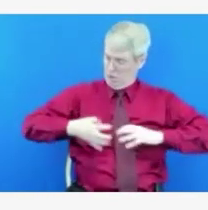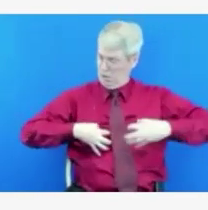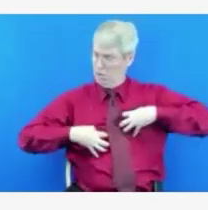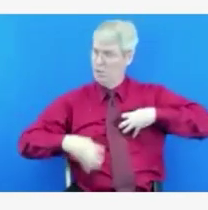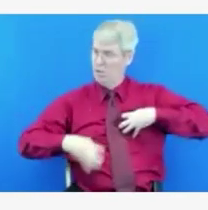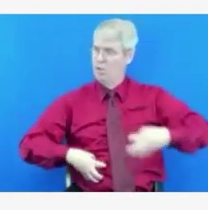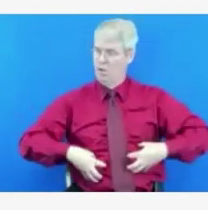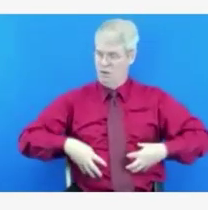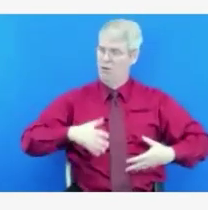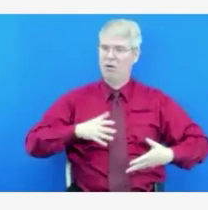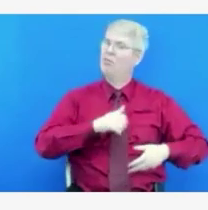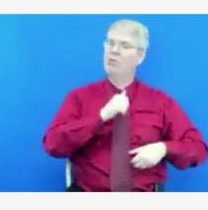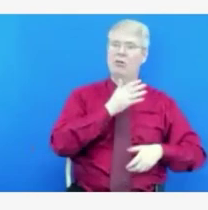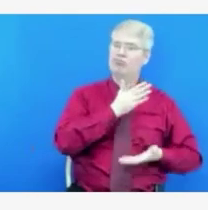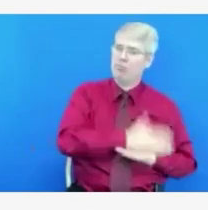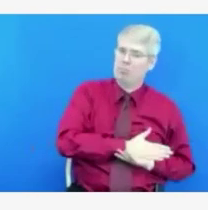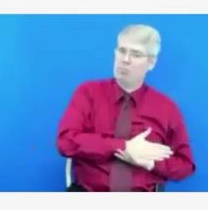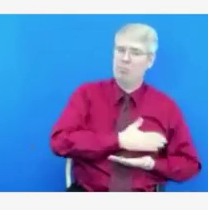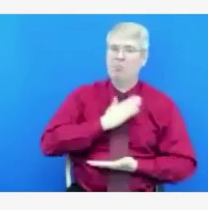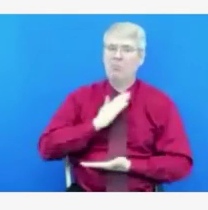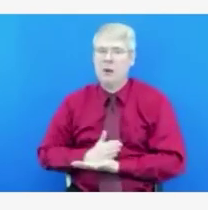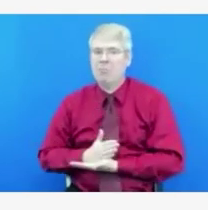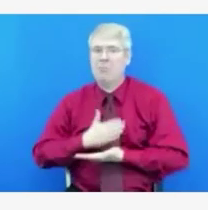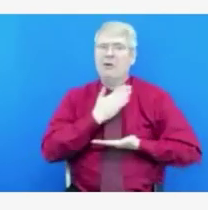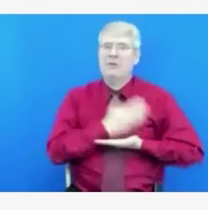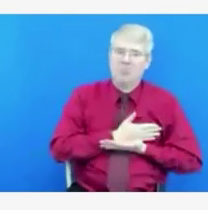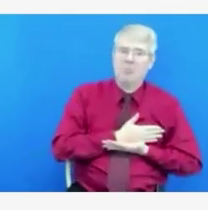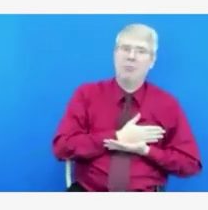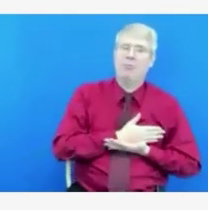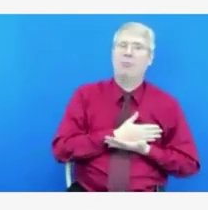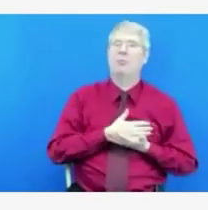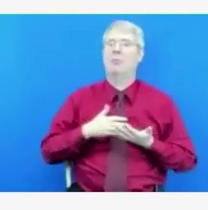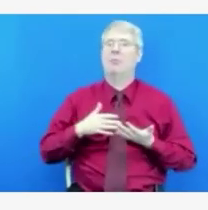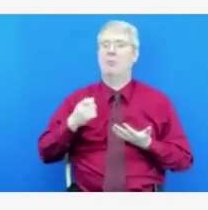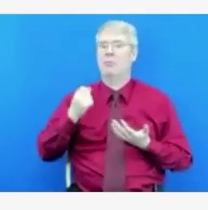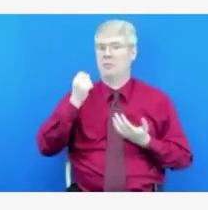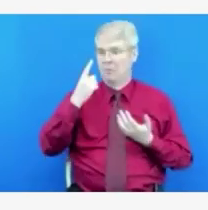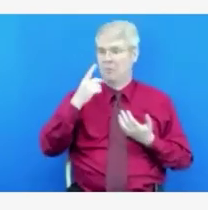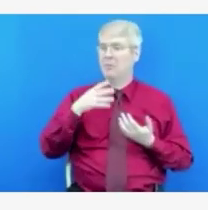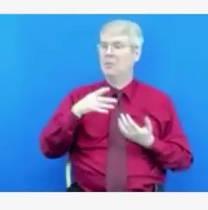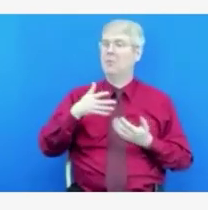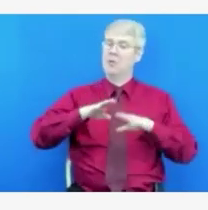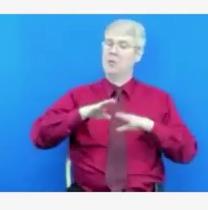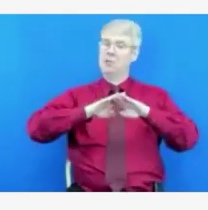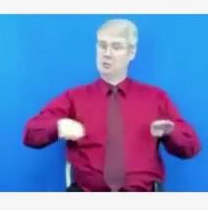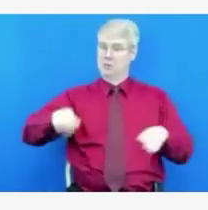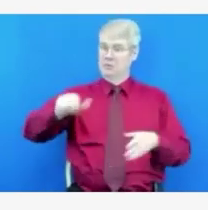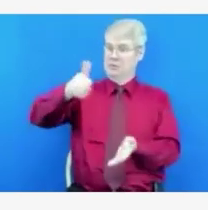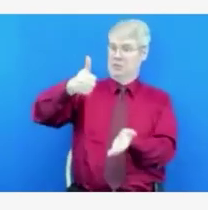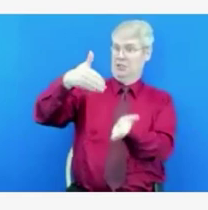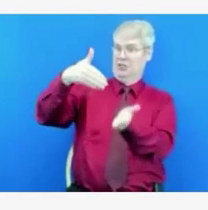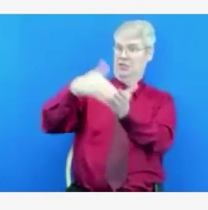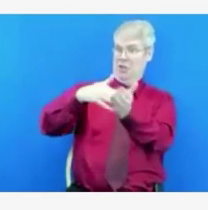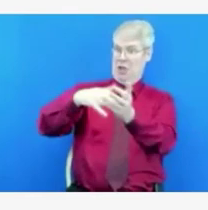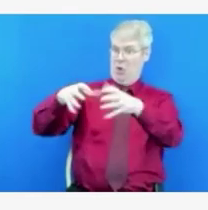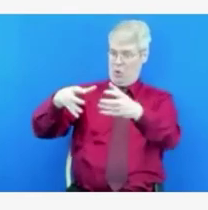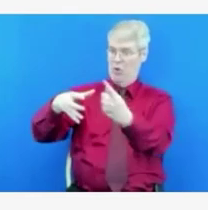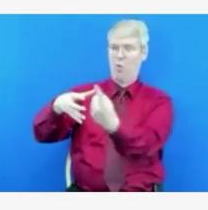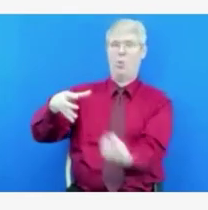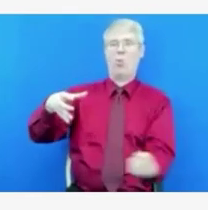fact that if you protect your child, you're protecting yourself and you're protecting grandpa and grandma and the other people that surround that child.